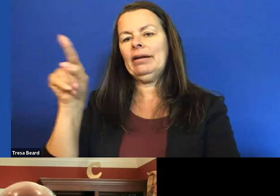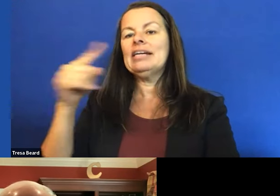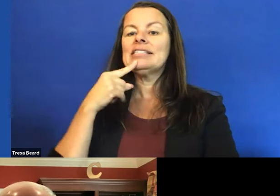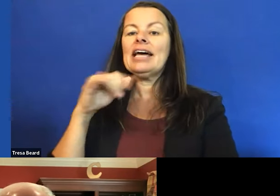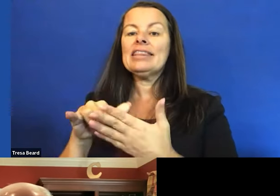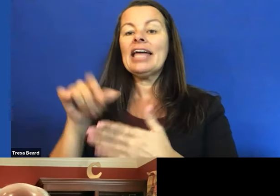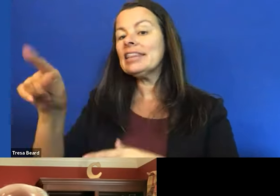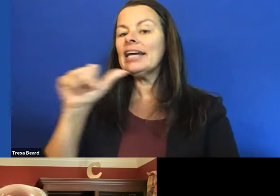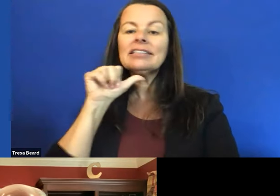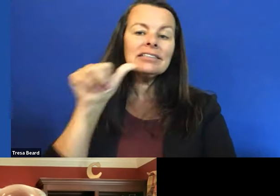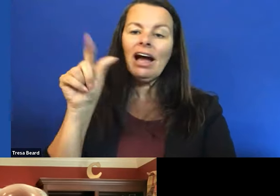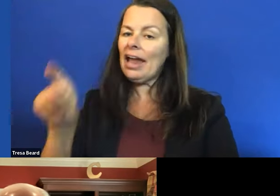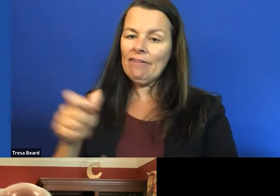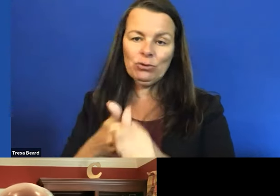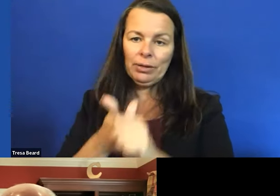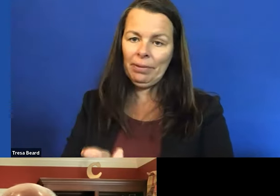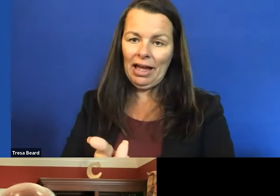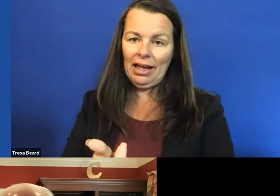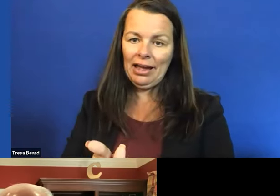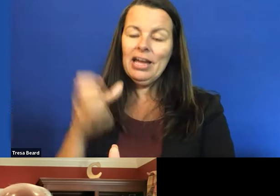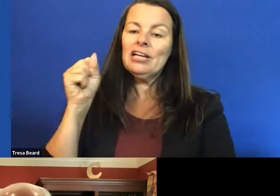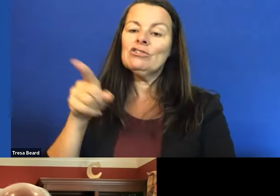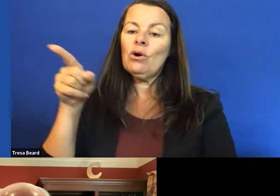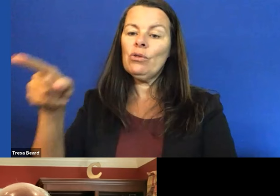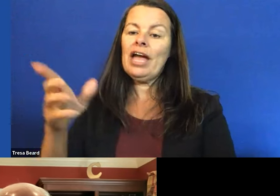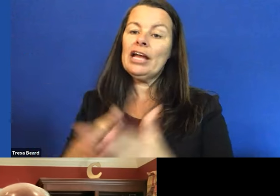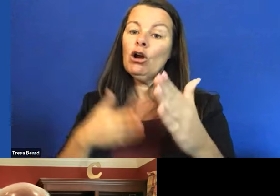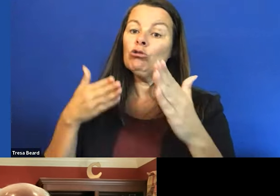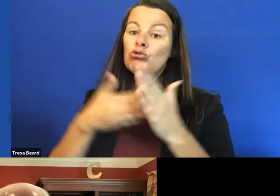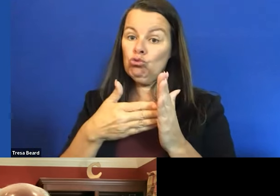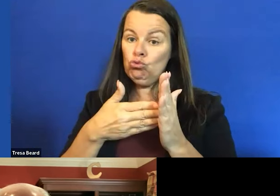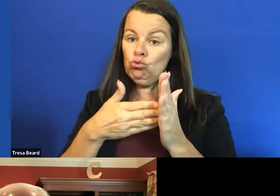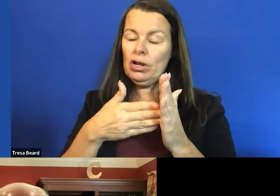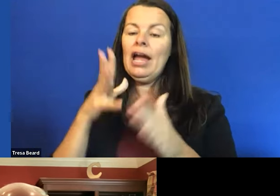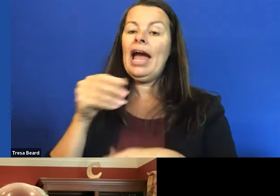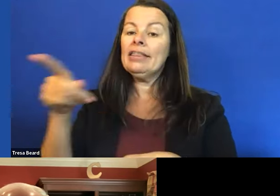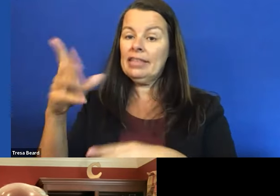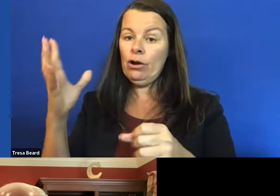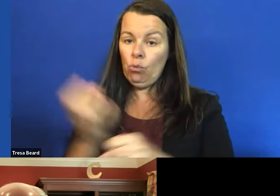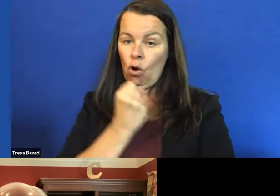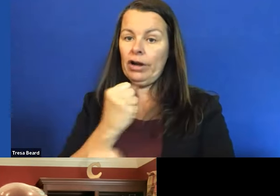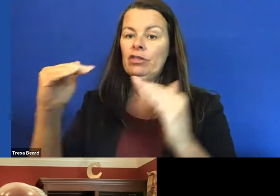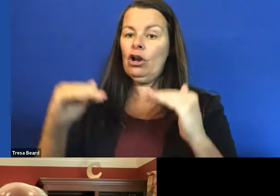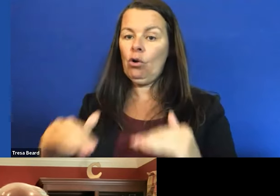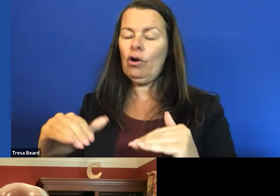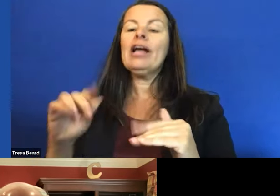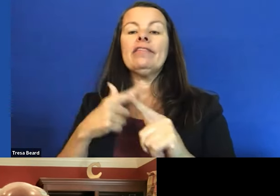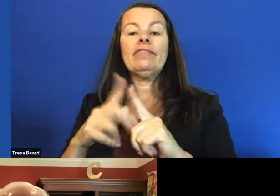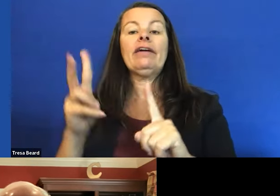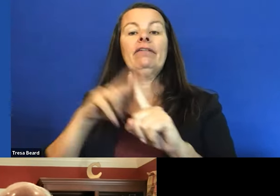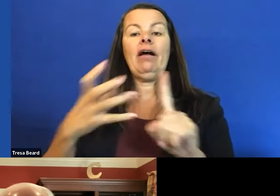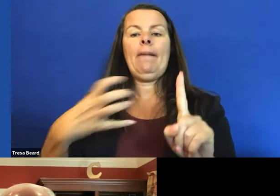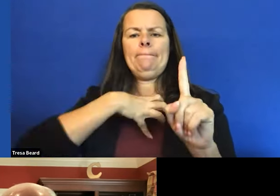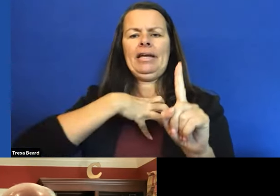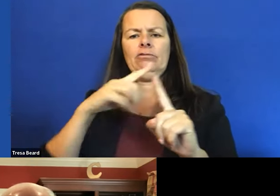they didn't have to comply. And so they sued, and they won, and the lower court was appealed to the appellate